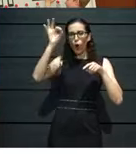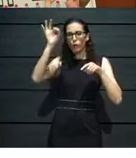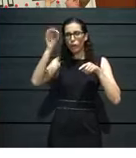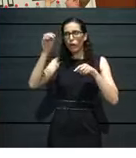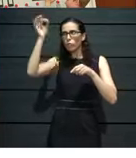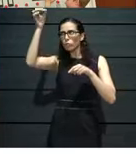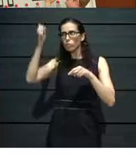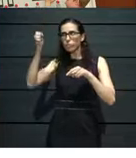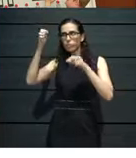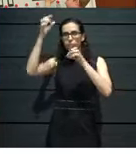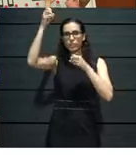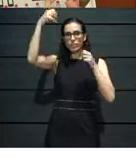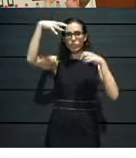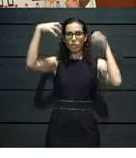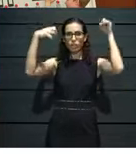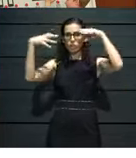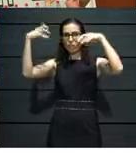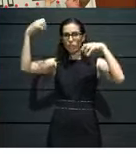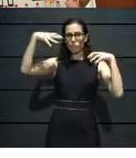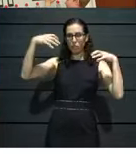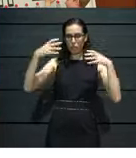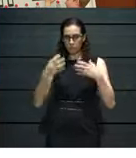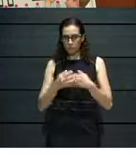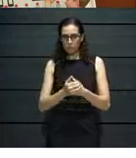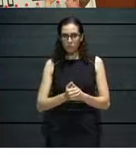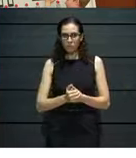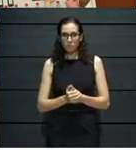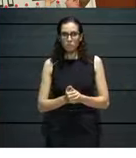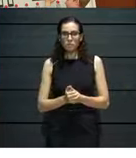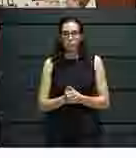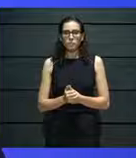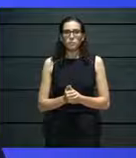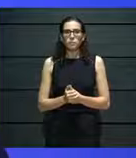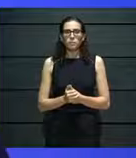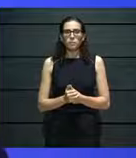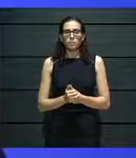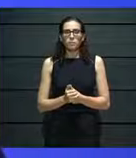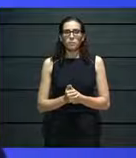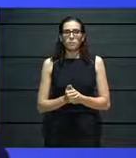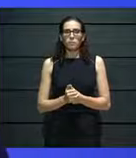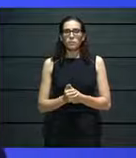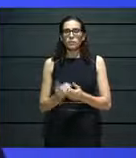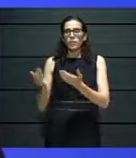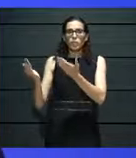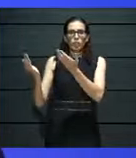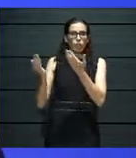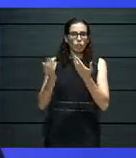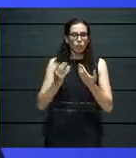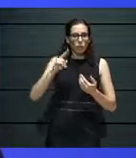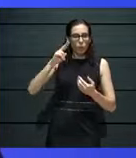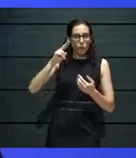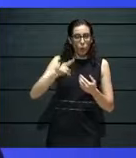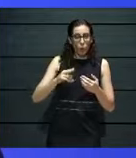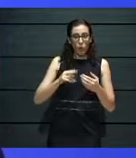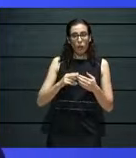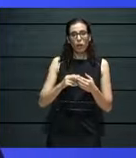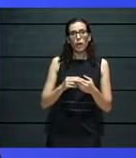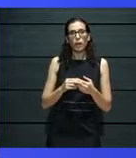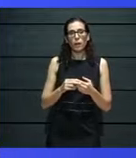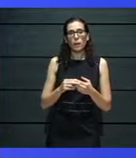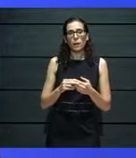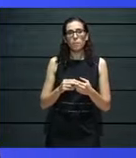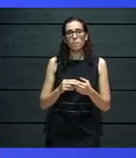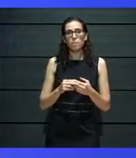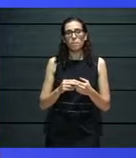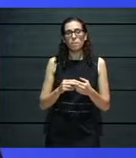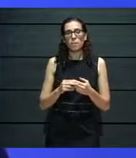was featured from Maltese electronic music artists. We also brought, for example, a giant replica of the infamous